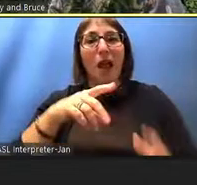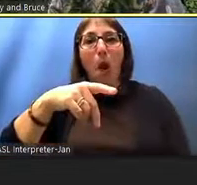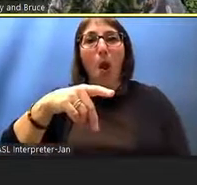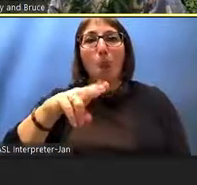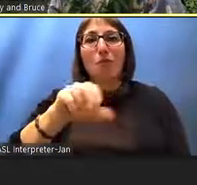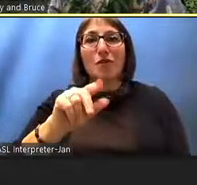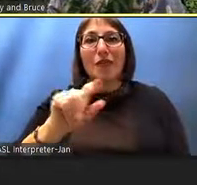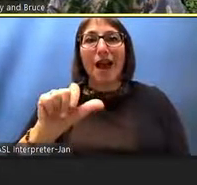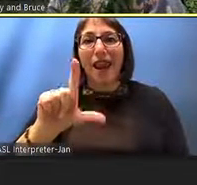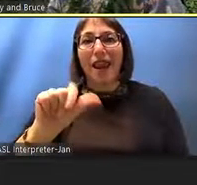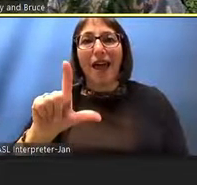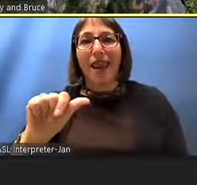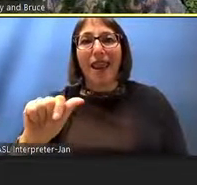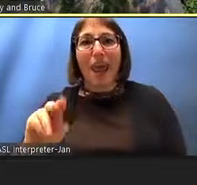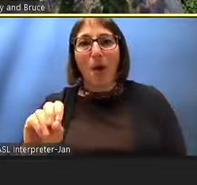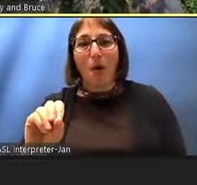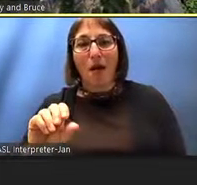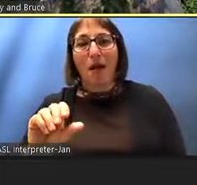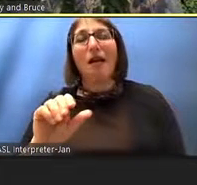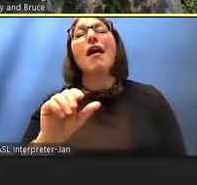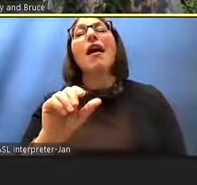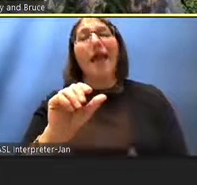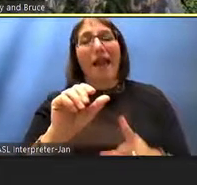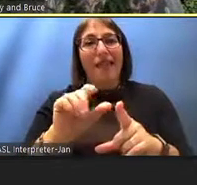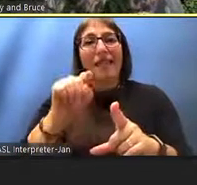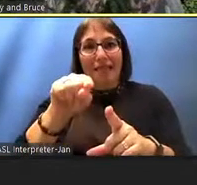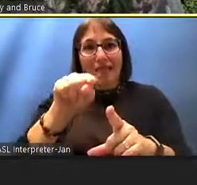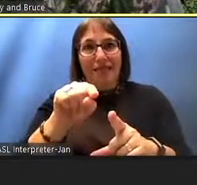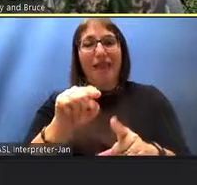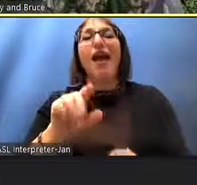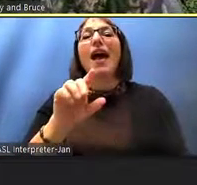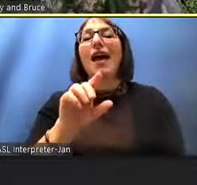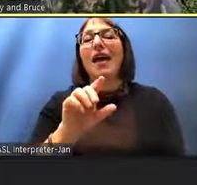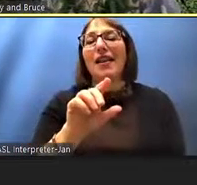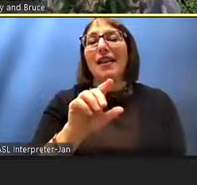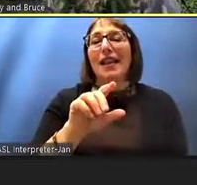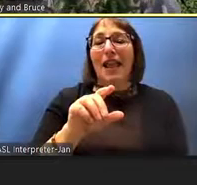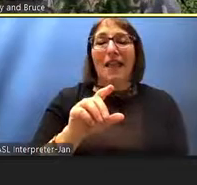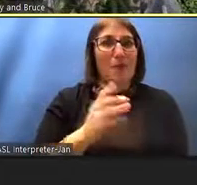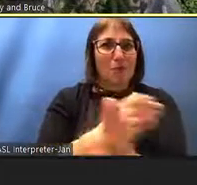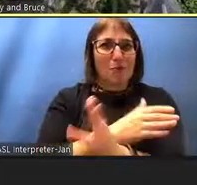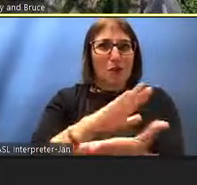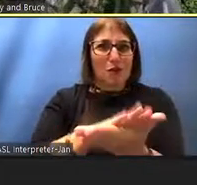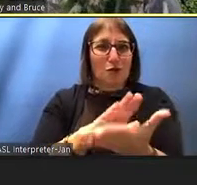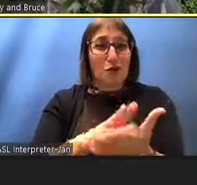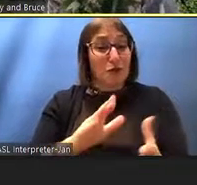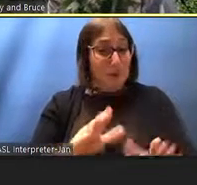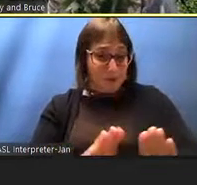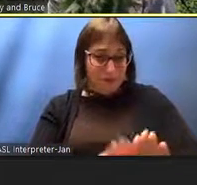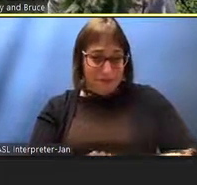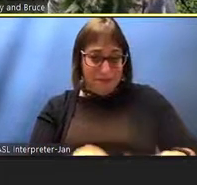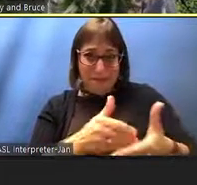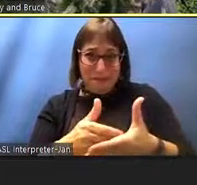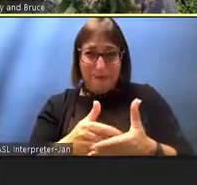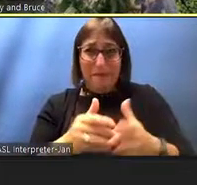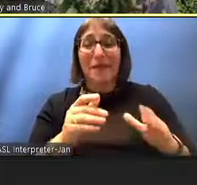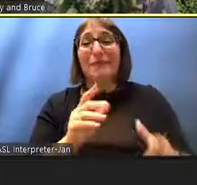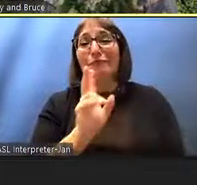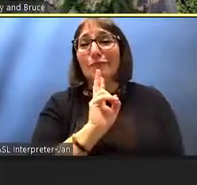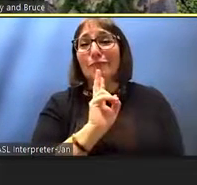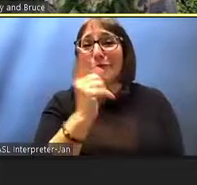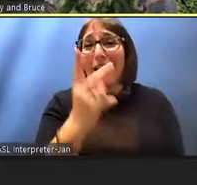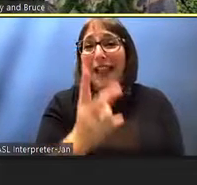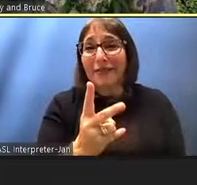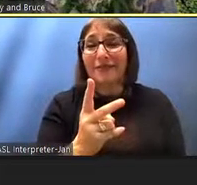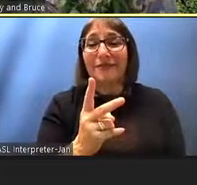is a preschool age. We took them as young as two and a half years old, but we were legally supposed